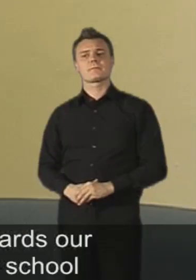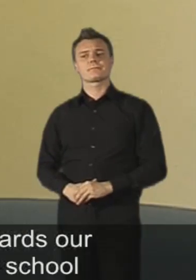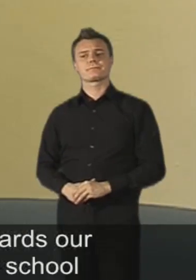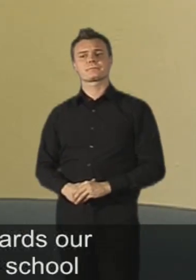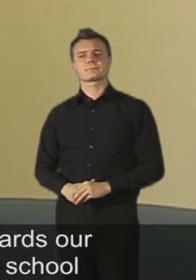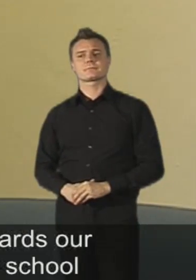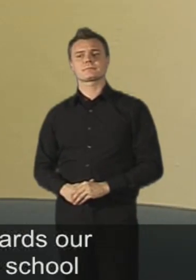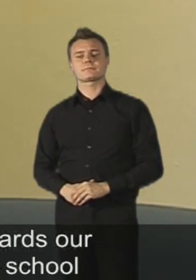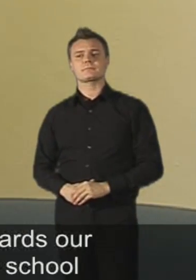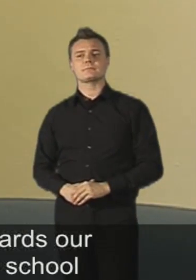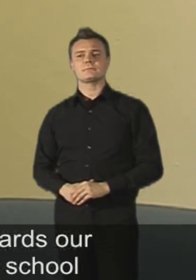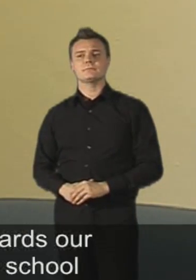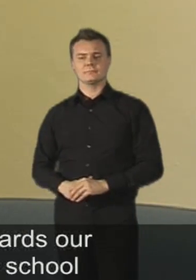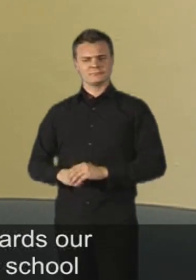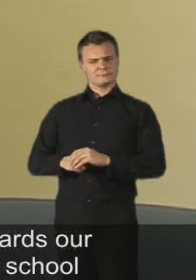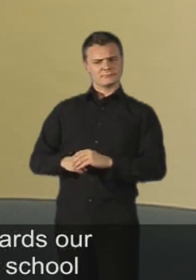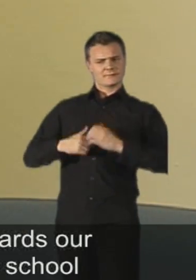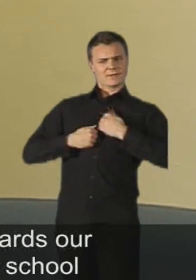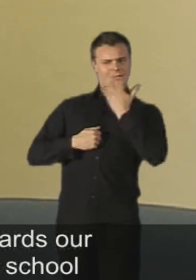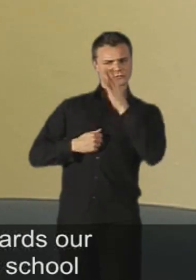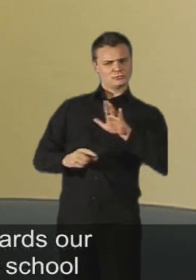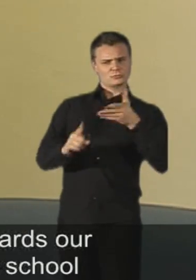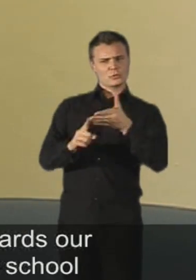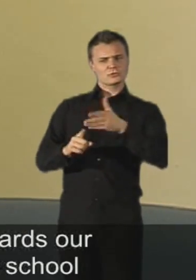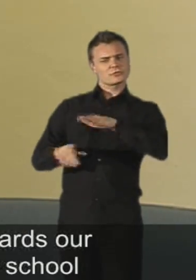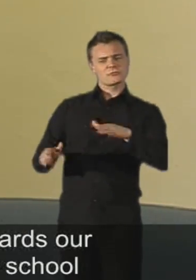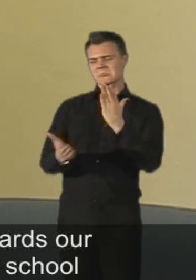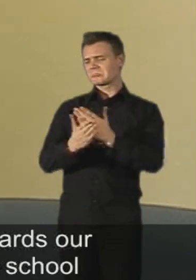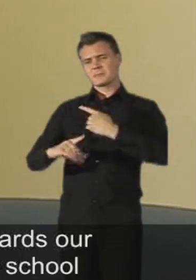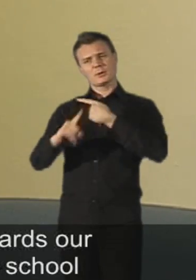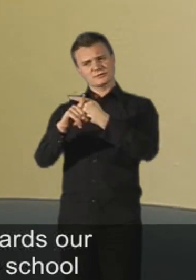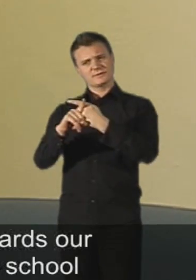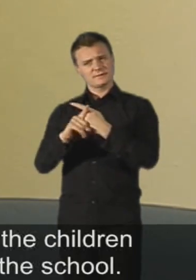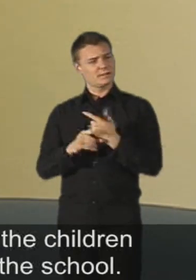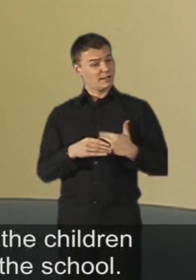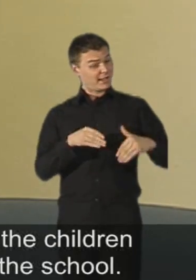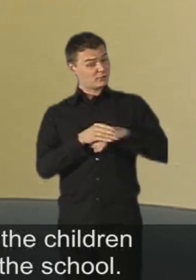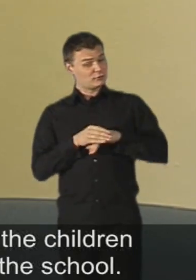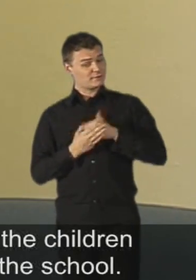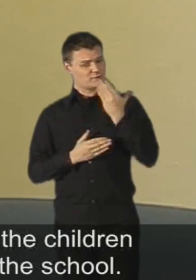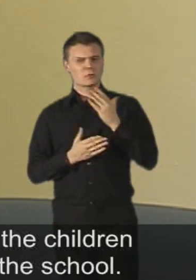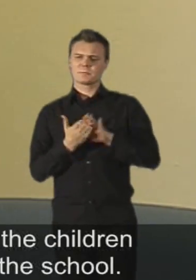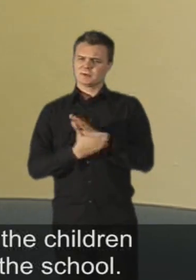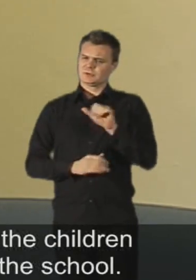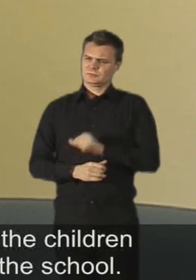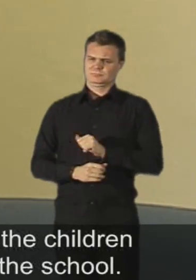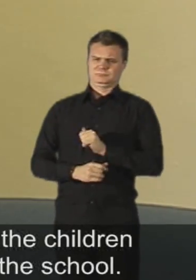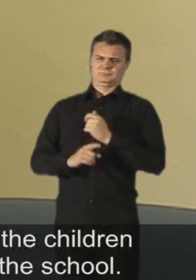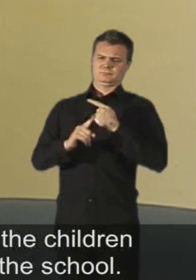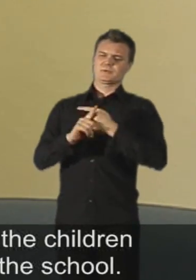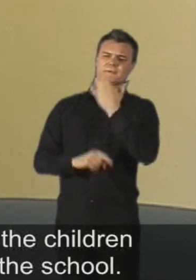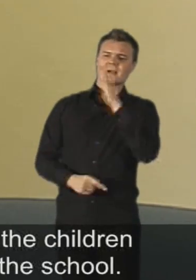We have a very positive attitude towards our children and that's what an inclusive school has to have. We make the school fit the children